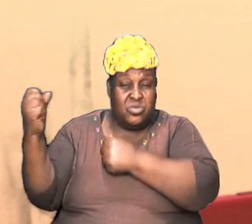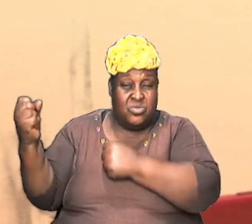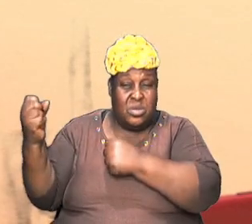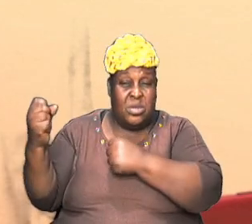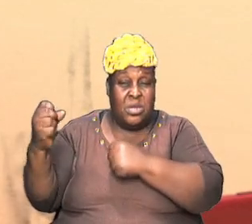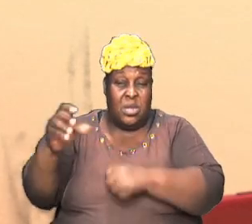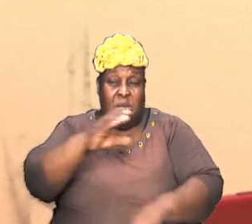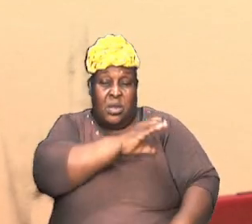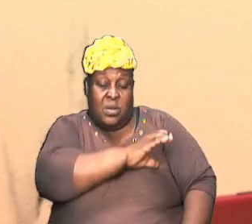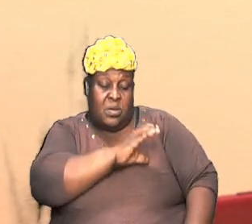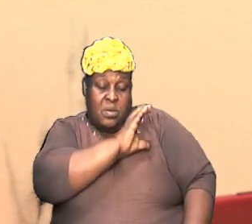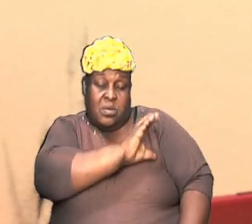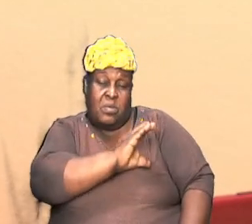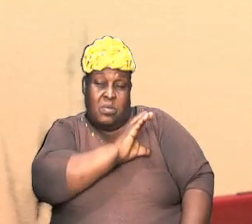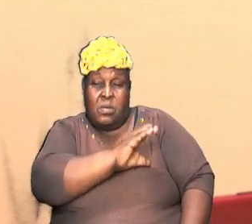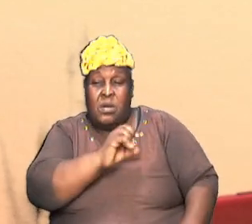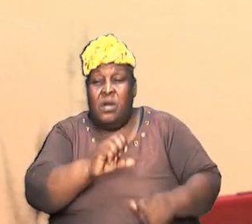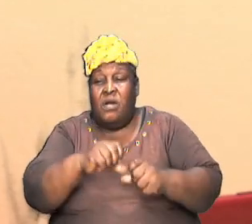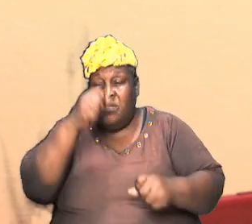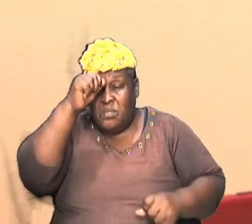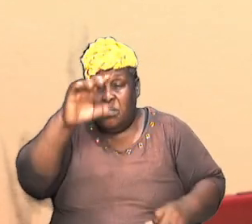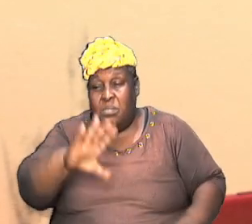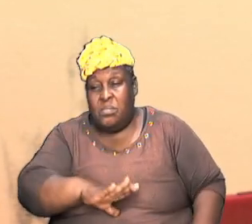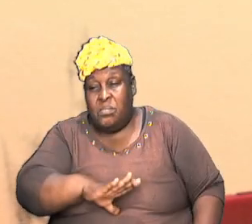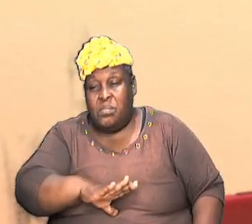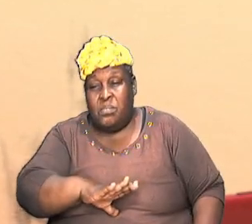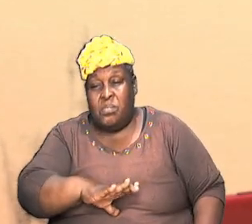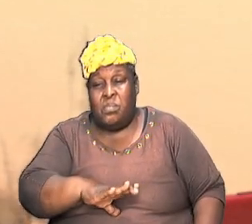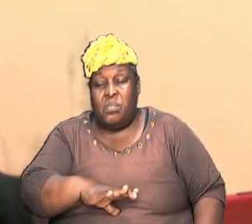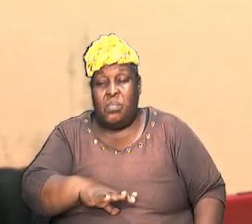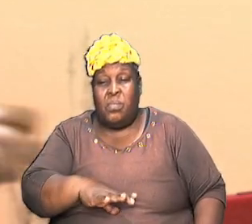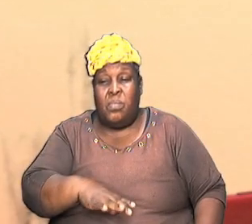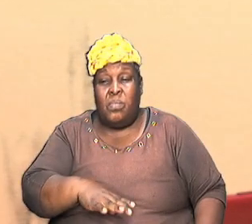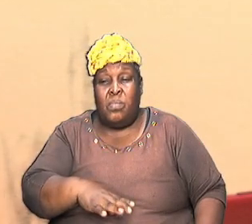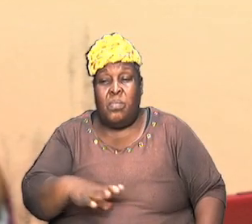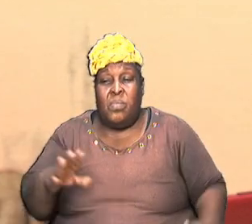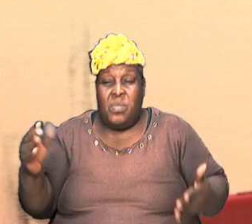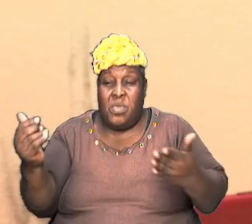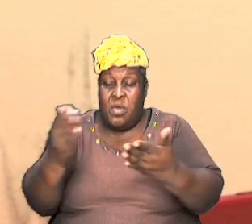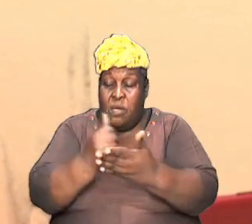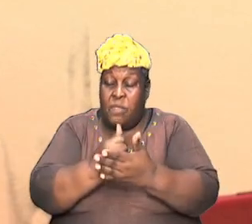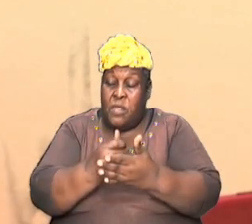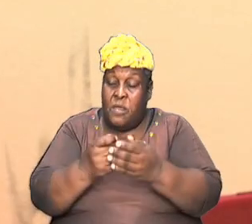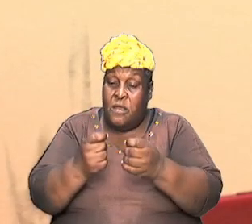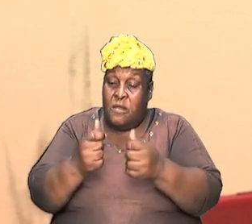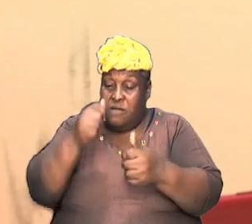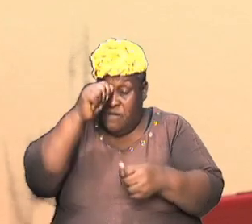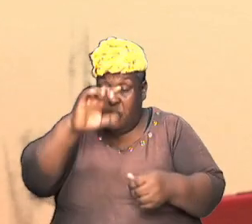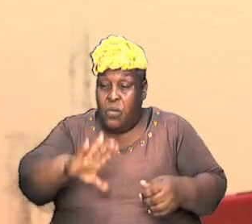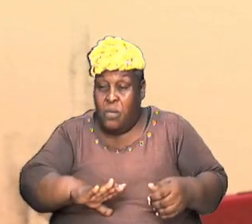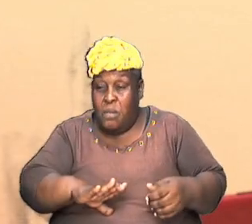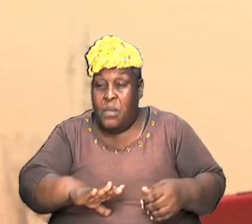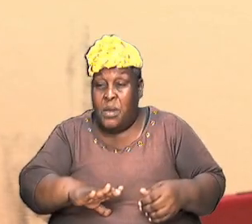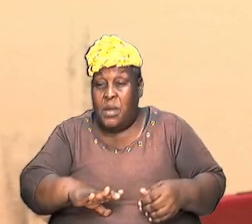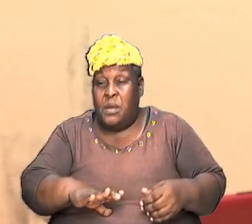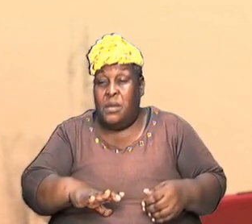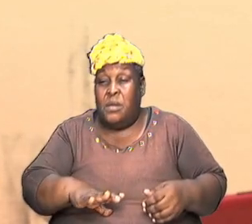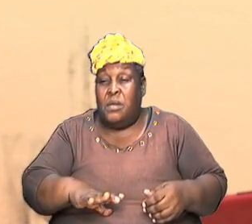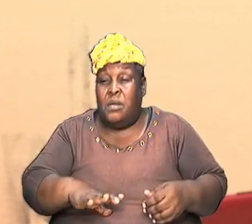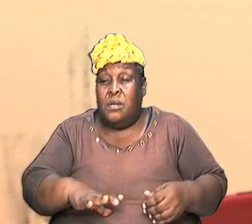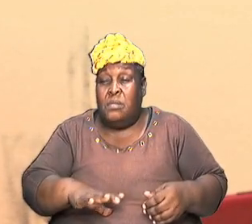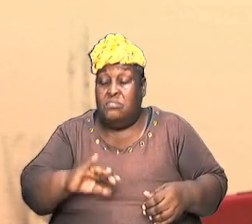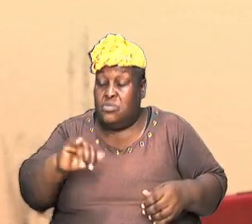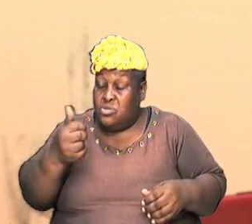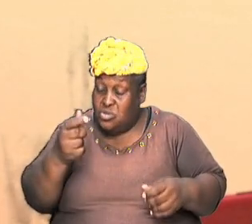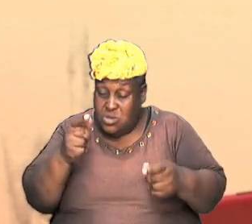the character of the man because he gathered a few men that he had with him just a